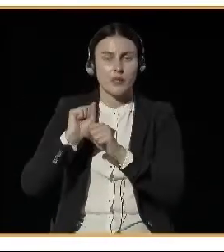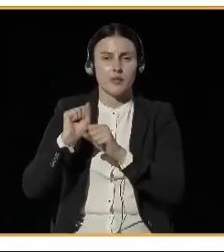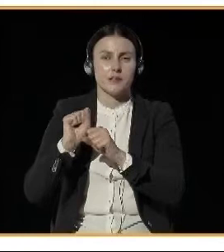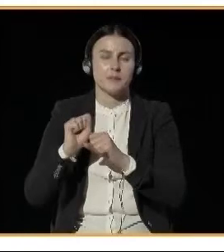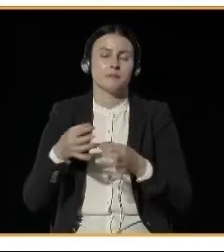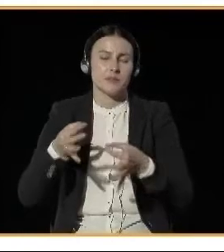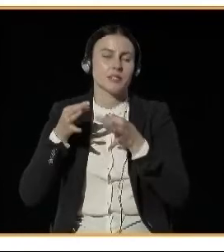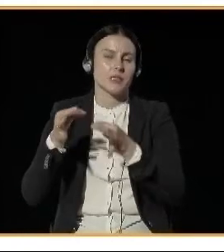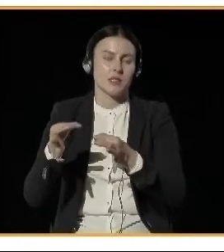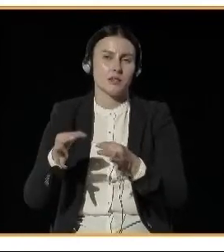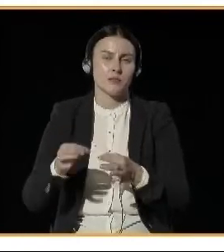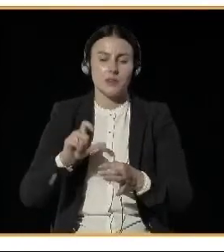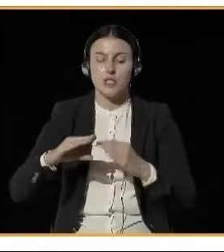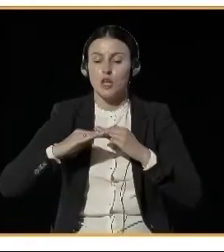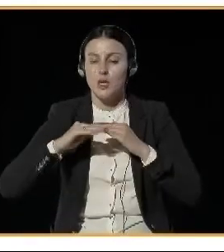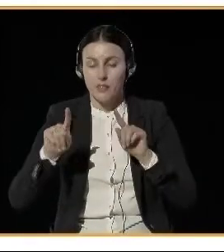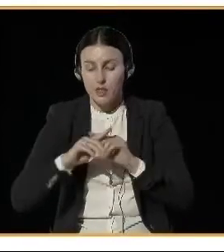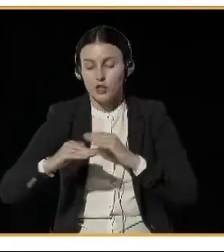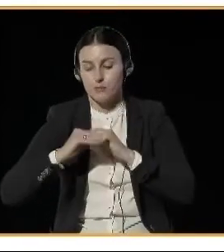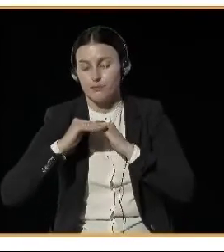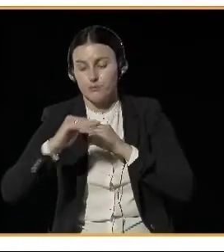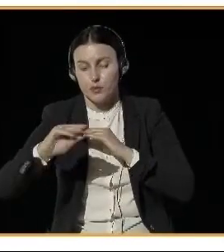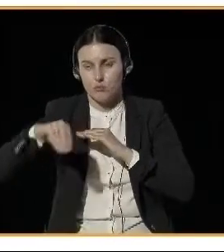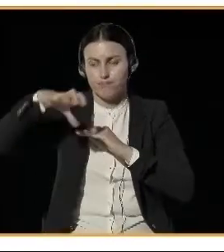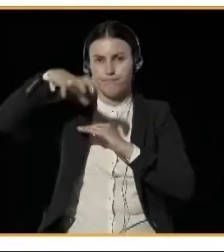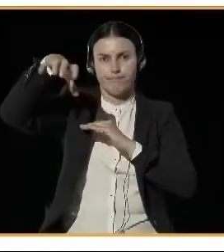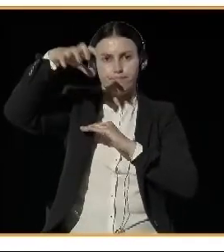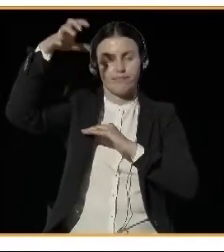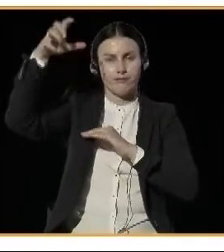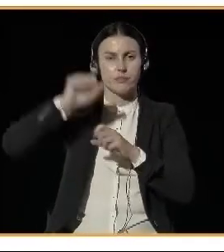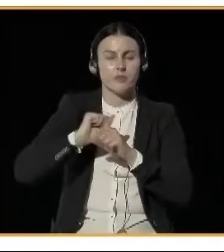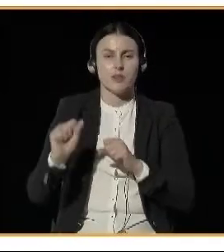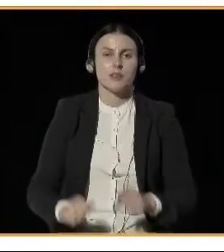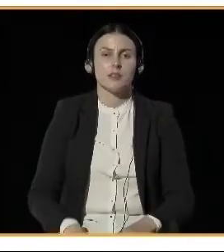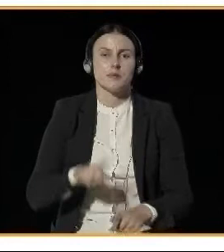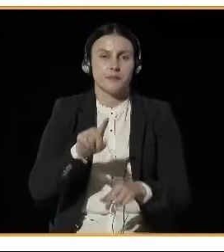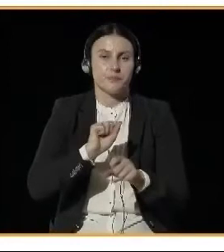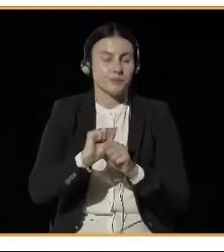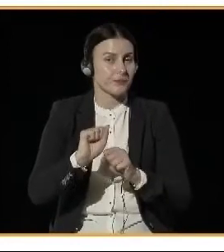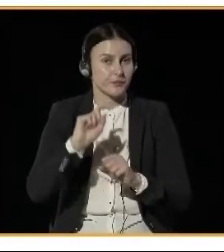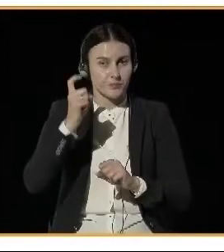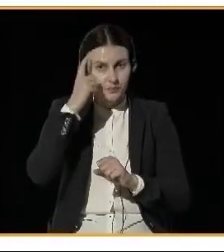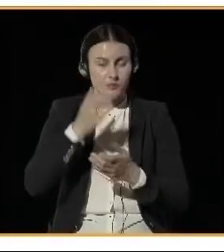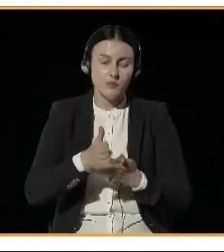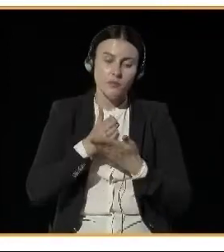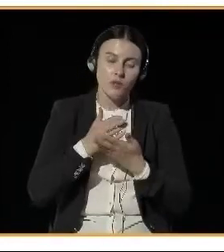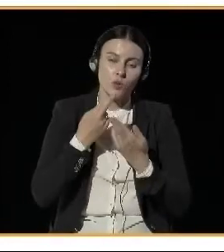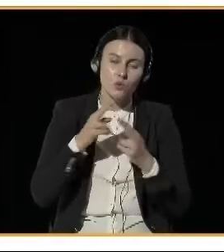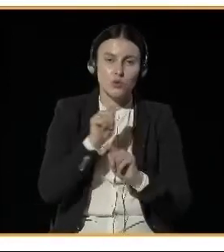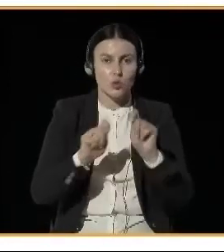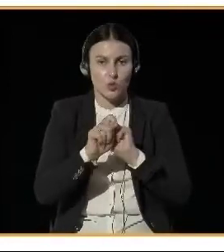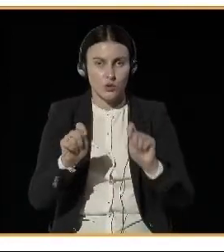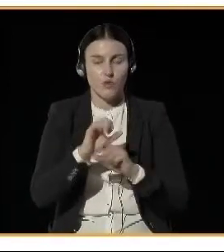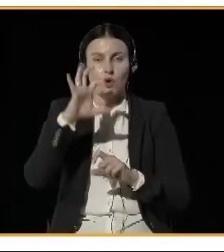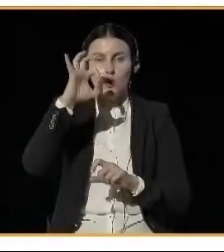So in parallel with these measures, Oslo has also over many years improved public transport. So now, in